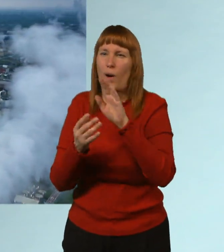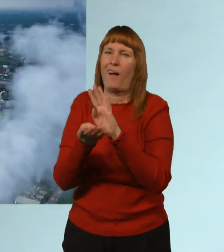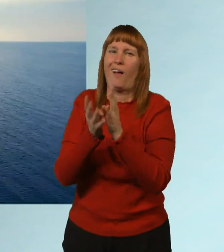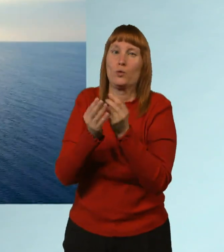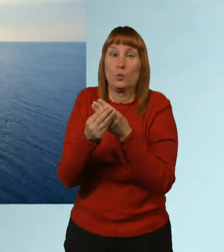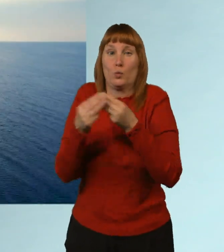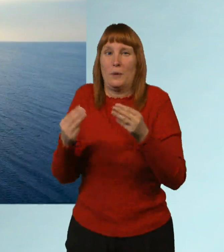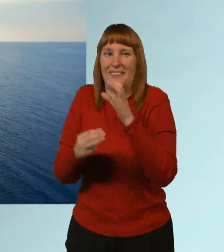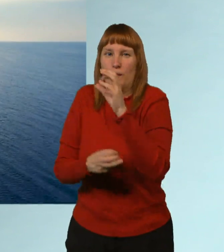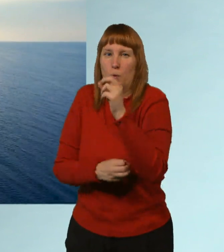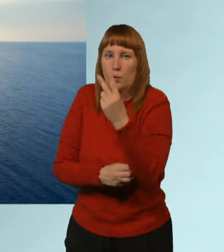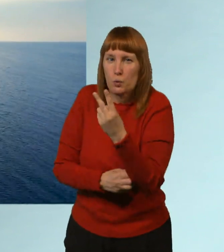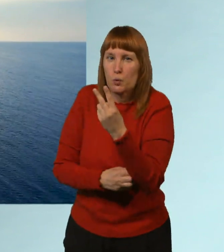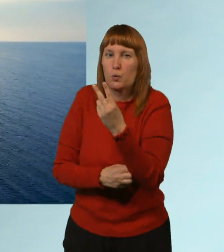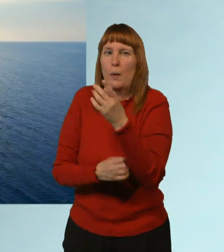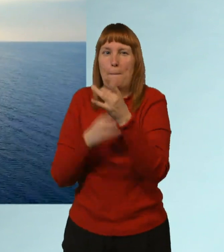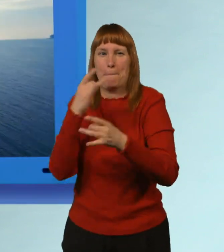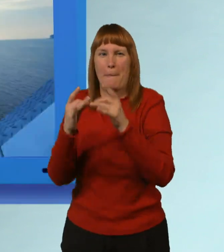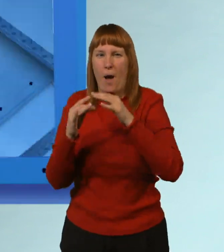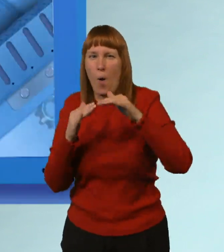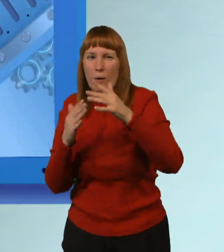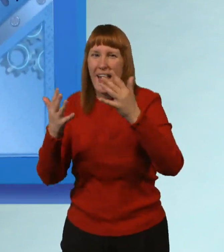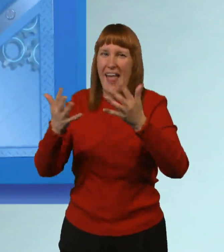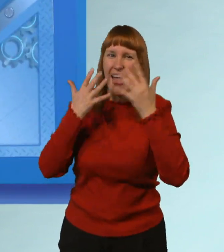way into the air and into the oceans. Oh.